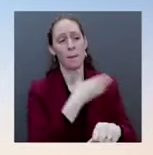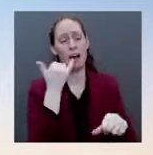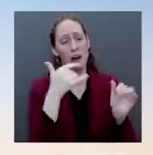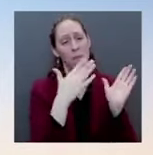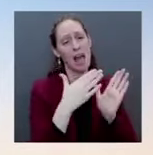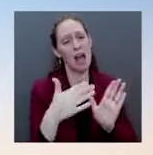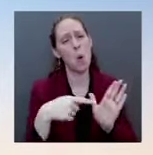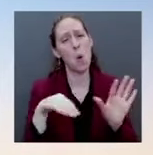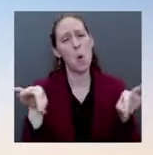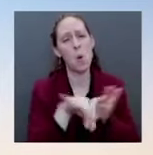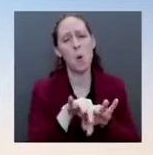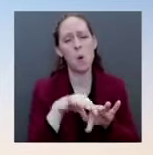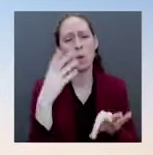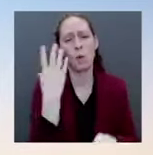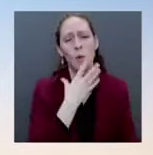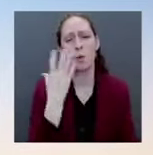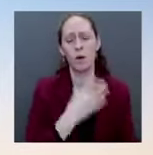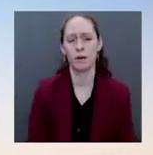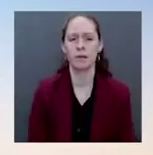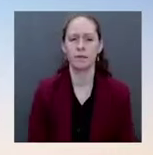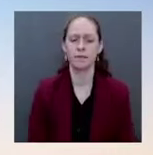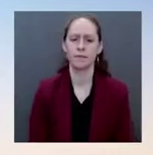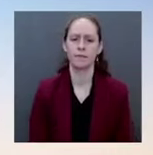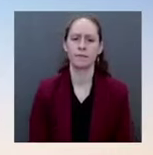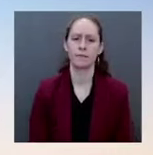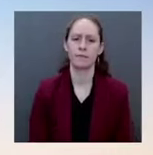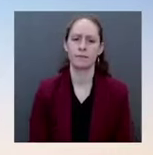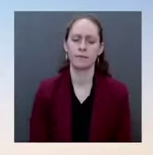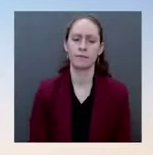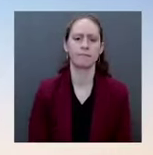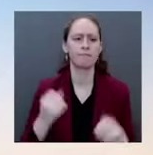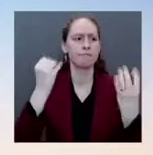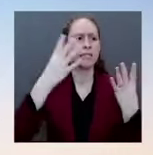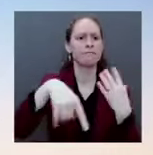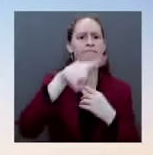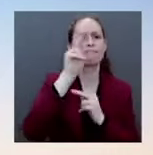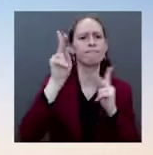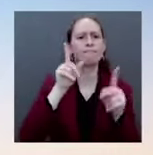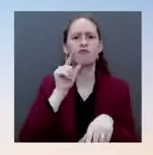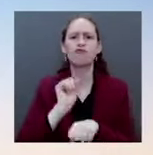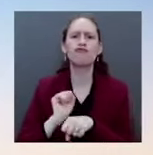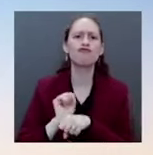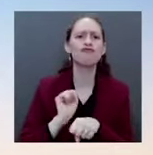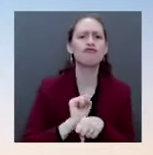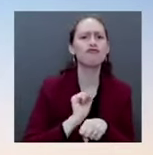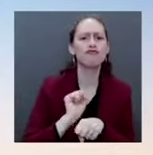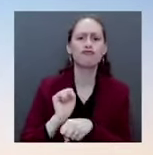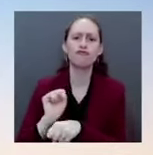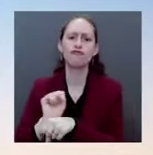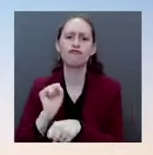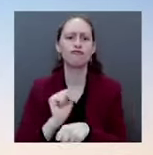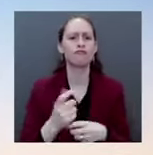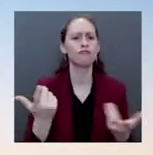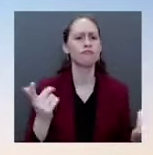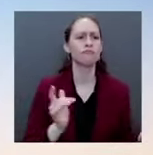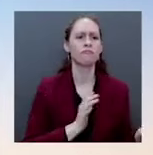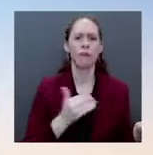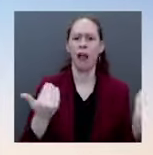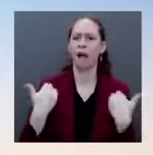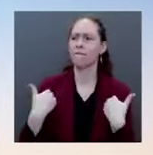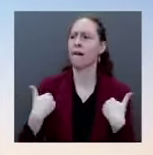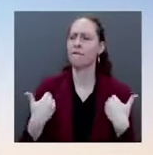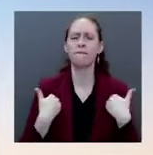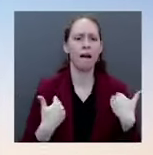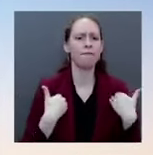benefiting from a strong labor market and more job opportunities, but also struggling with costs